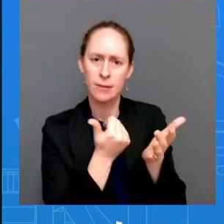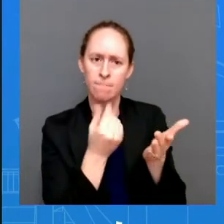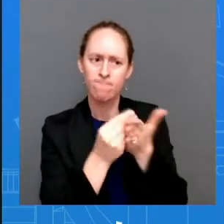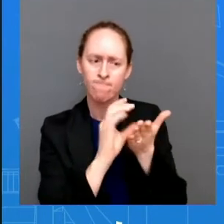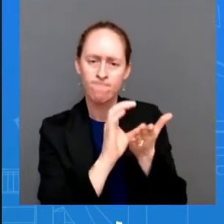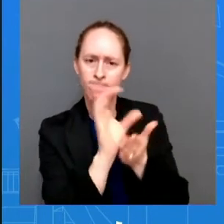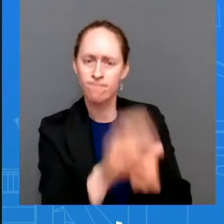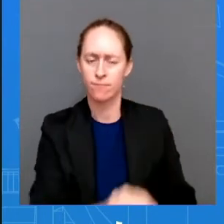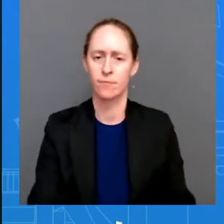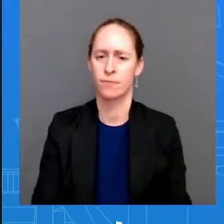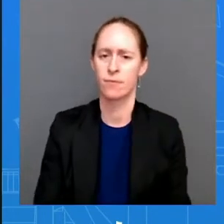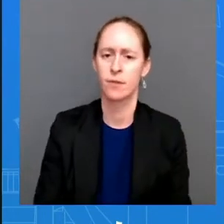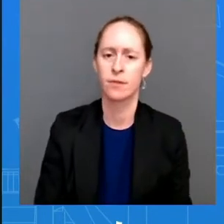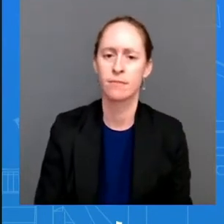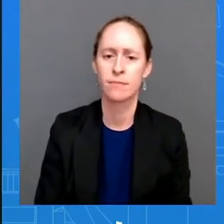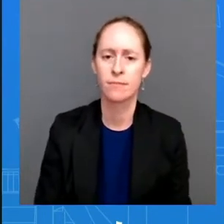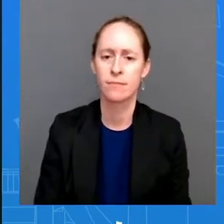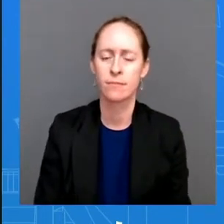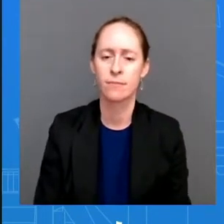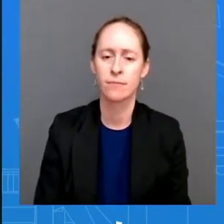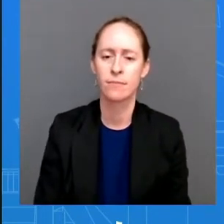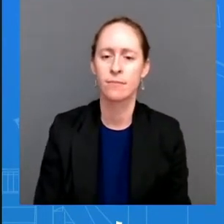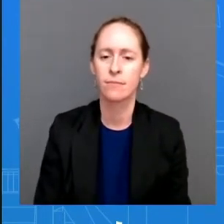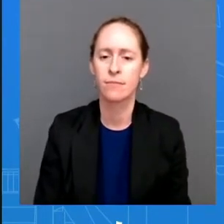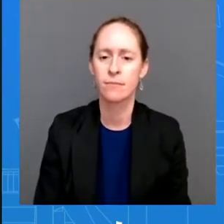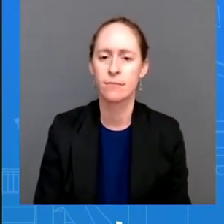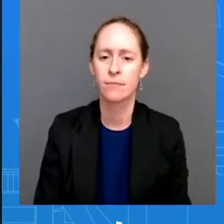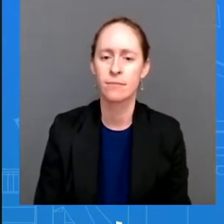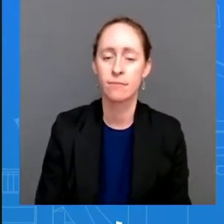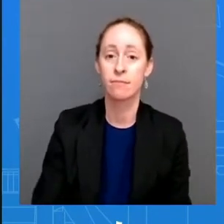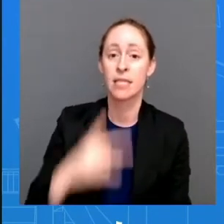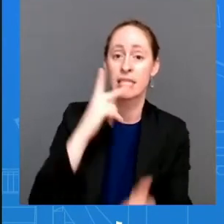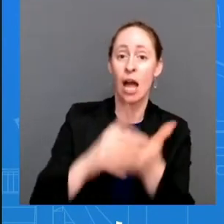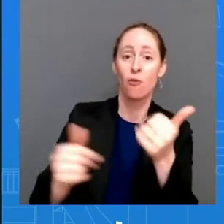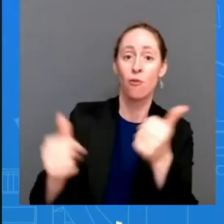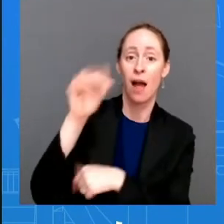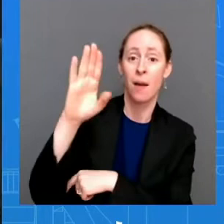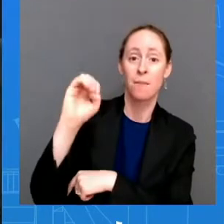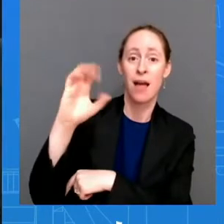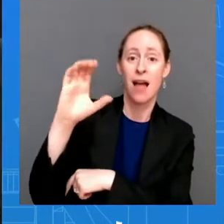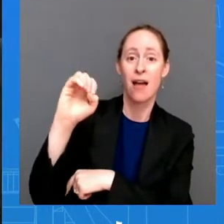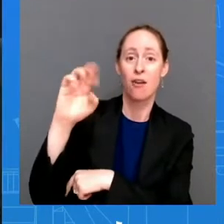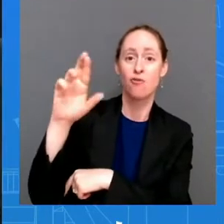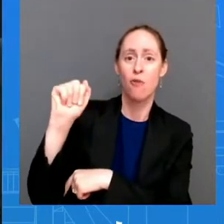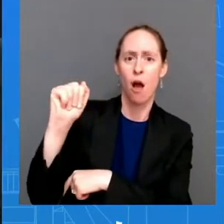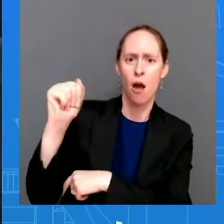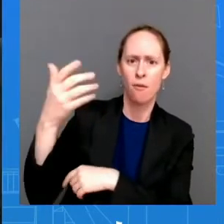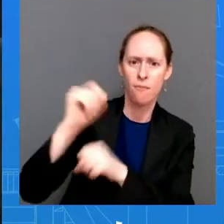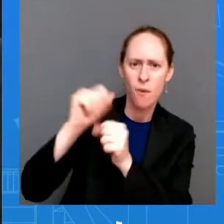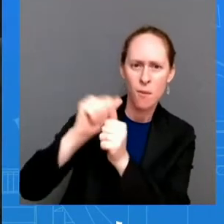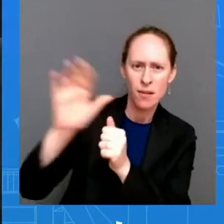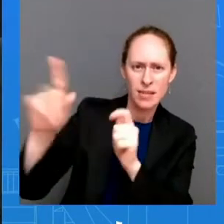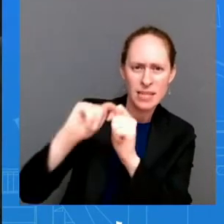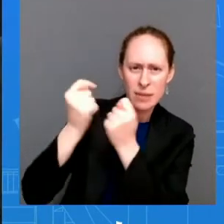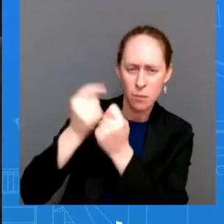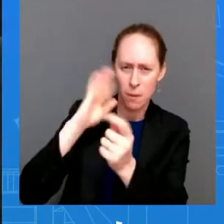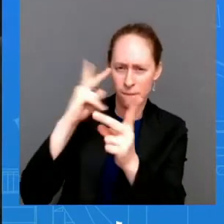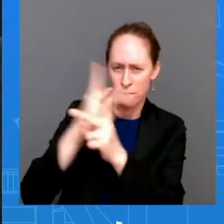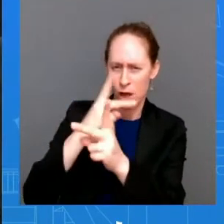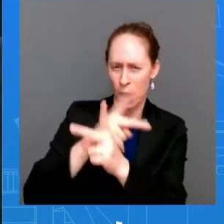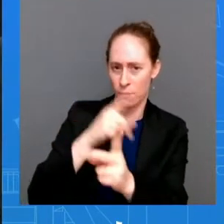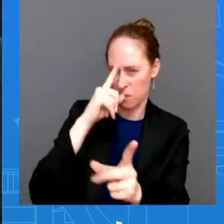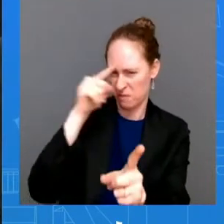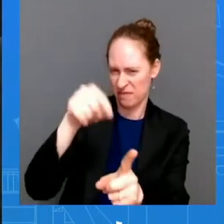then worked with his team to figure out the details and the timeline one more question on this how will you be able to